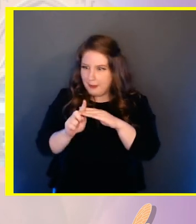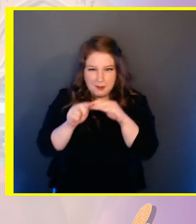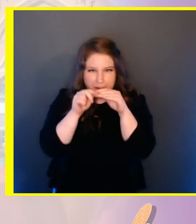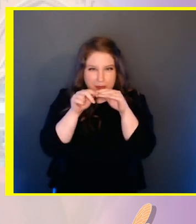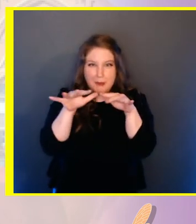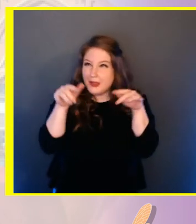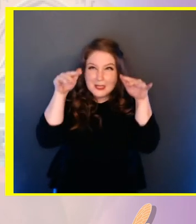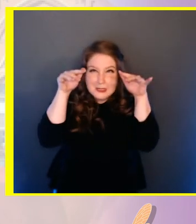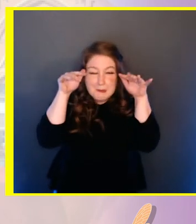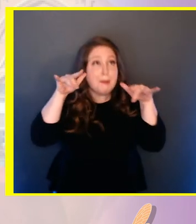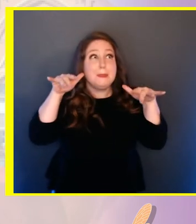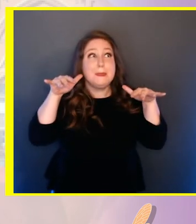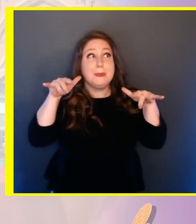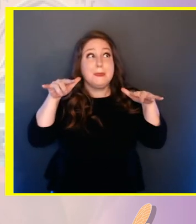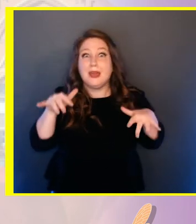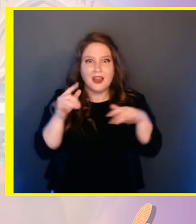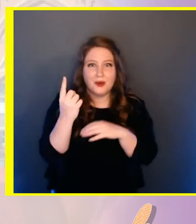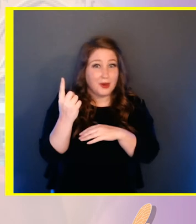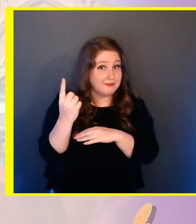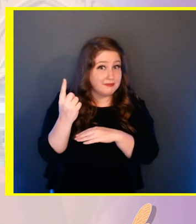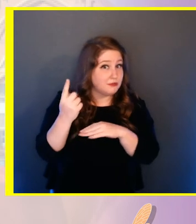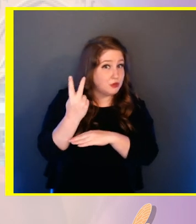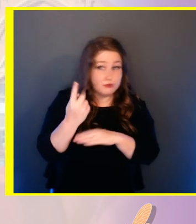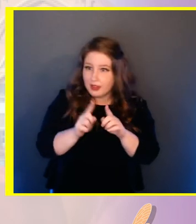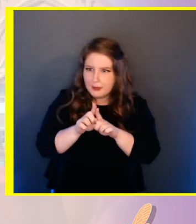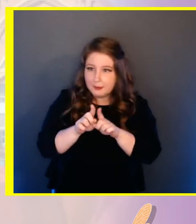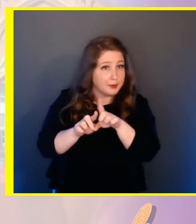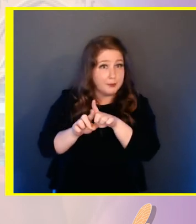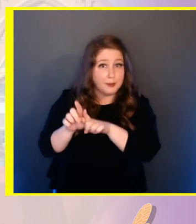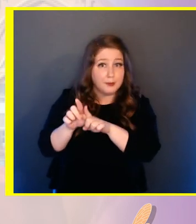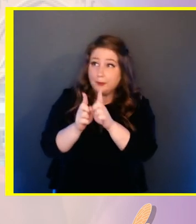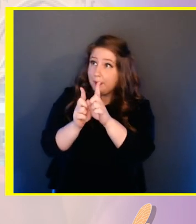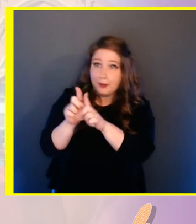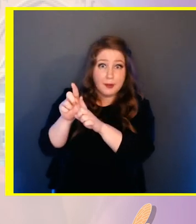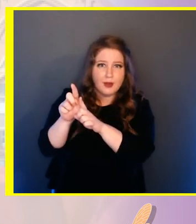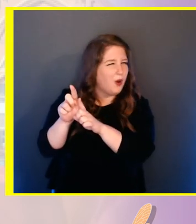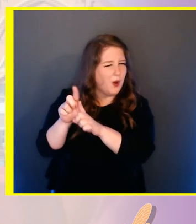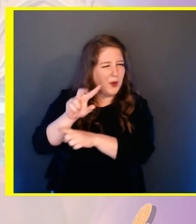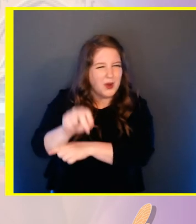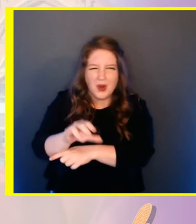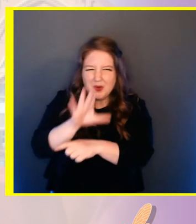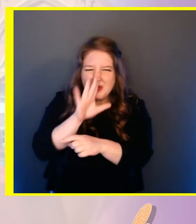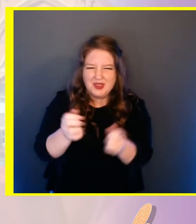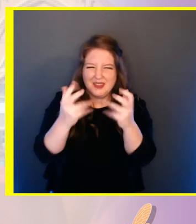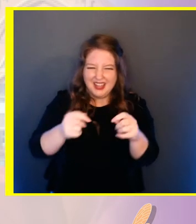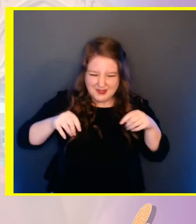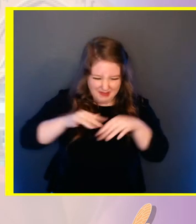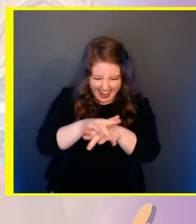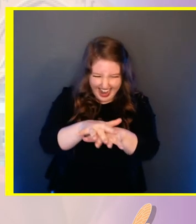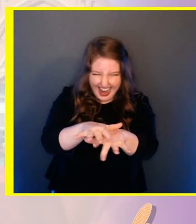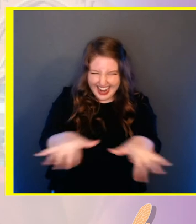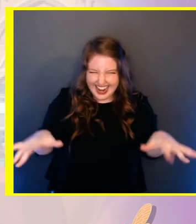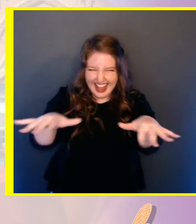popping their heads out of the soil. Not one or two, but hundreds of them will come